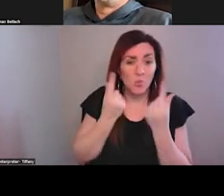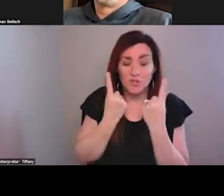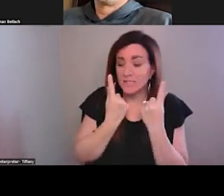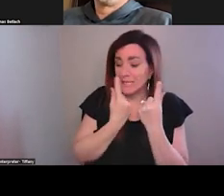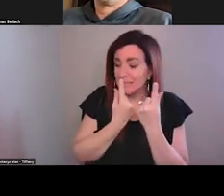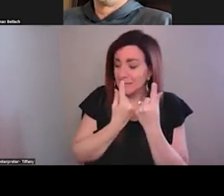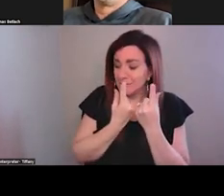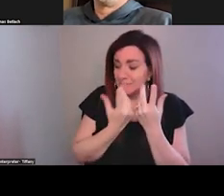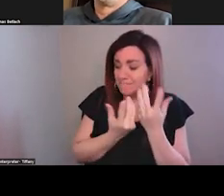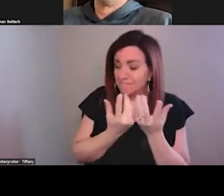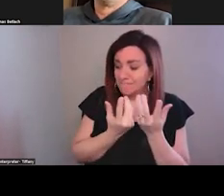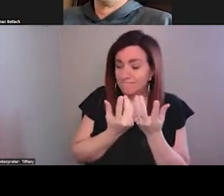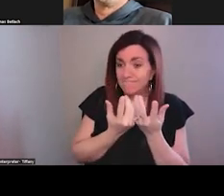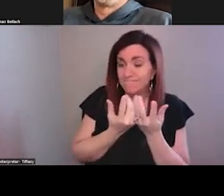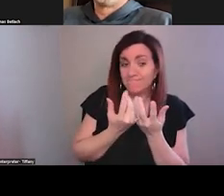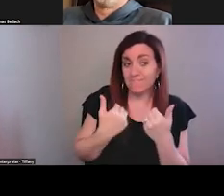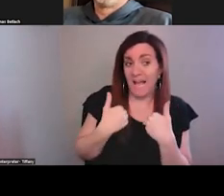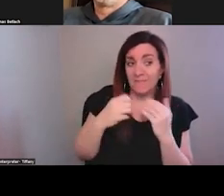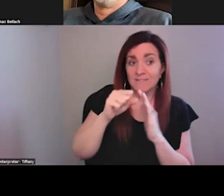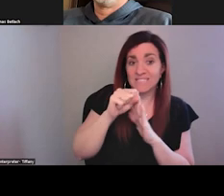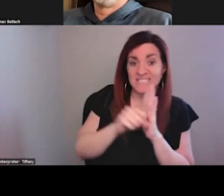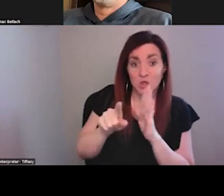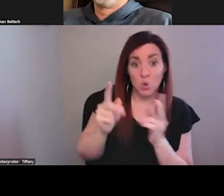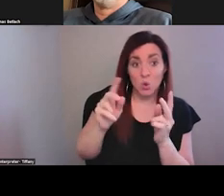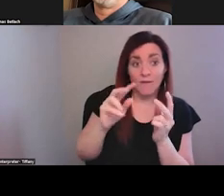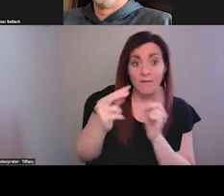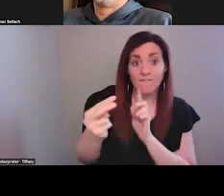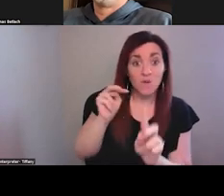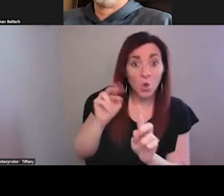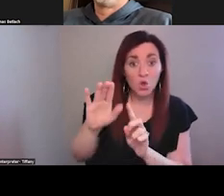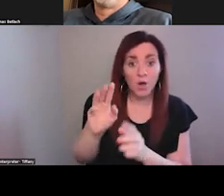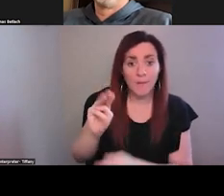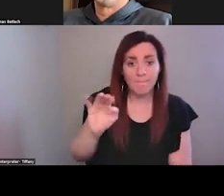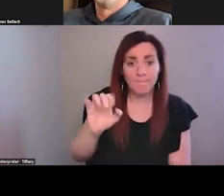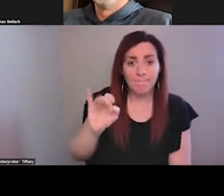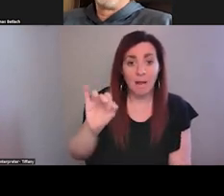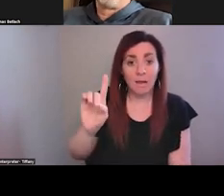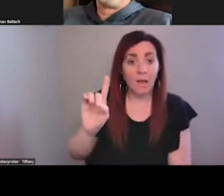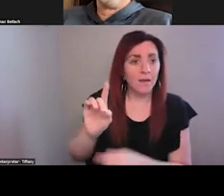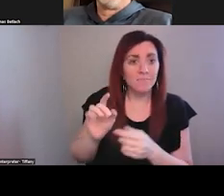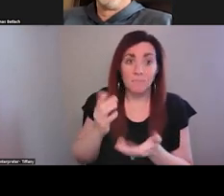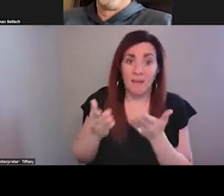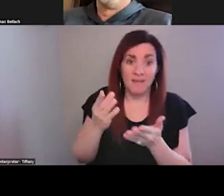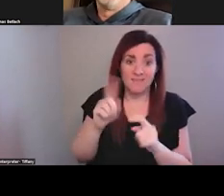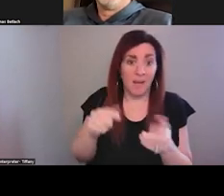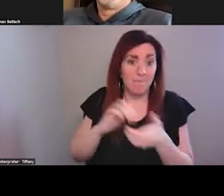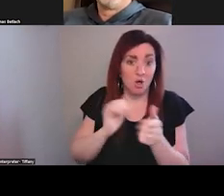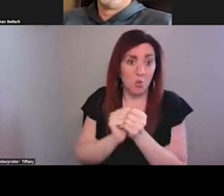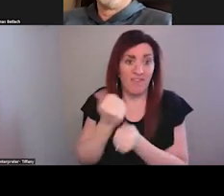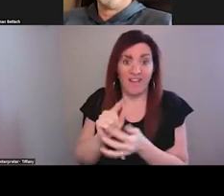there are states or you view your Medicaid organization as not being able to help you partner with any of And then, of course, you can